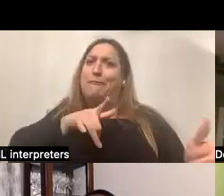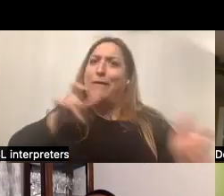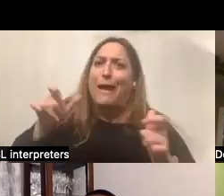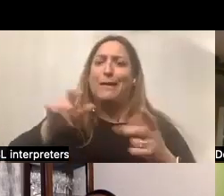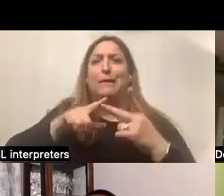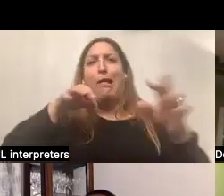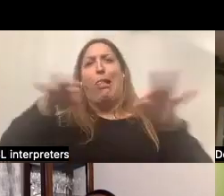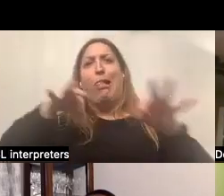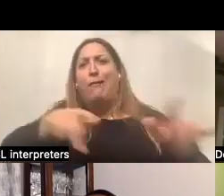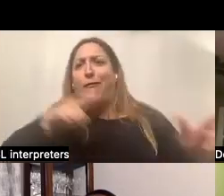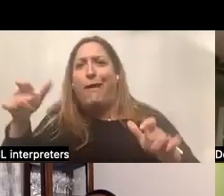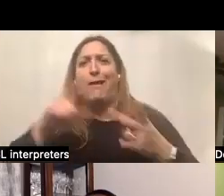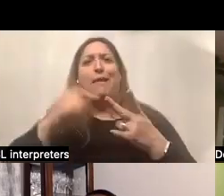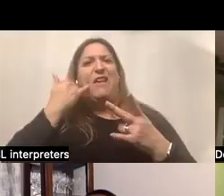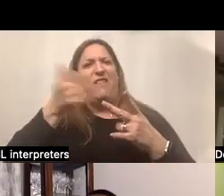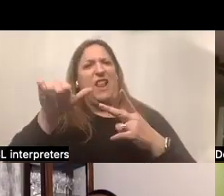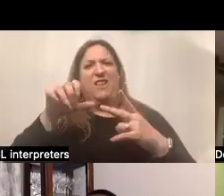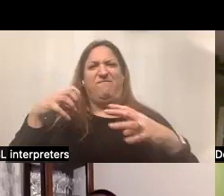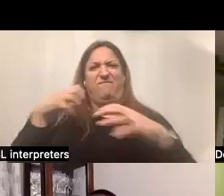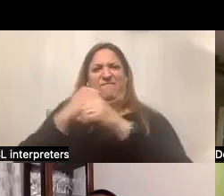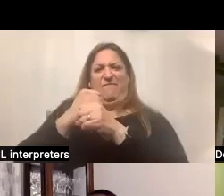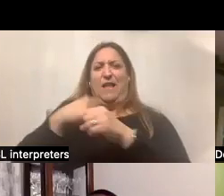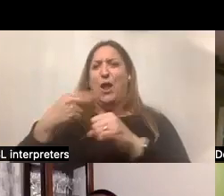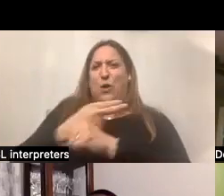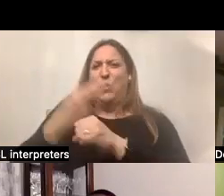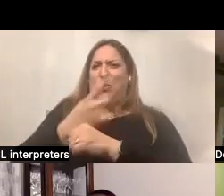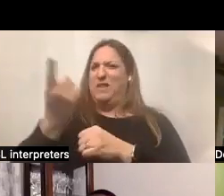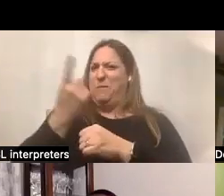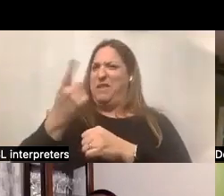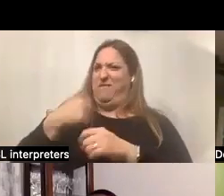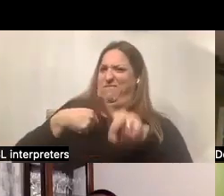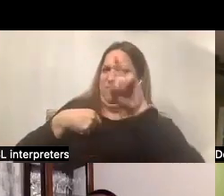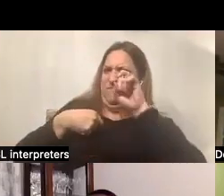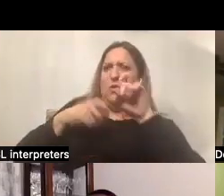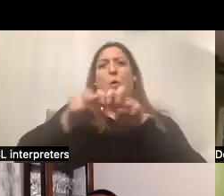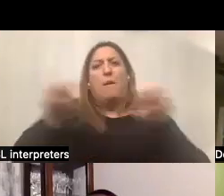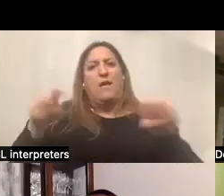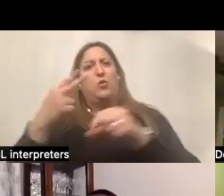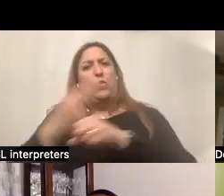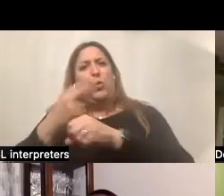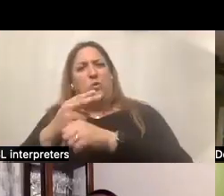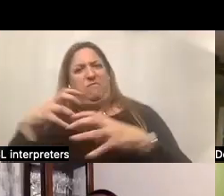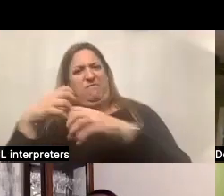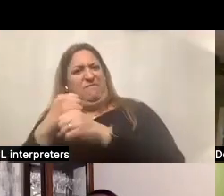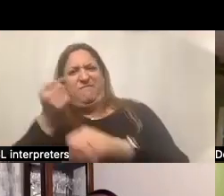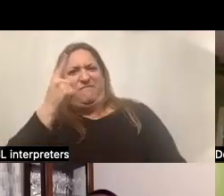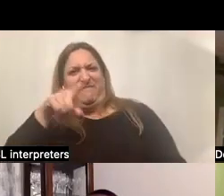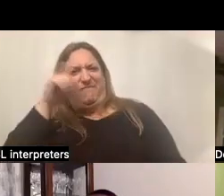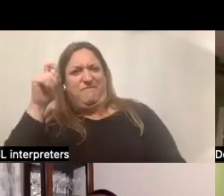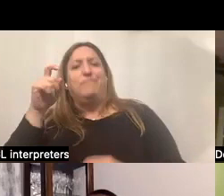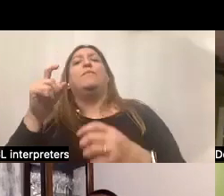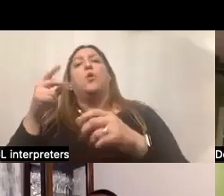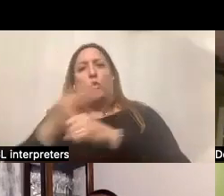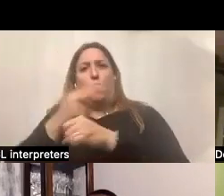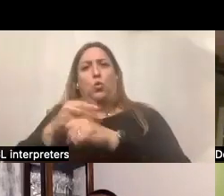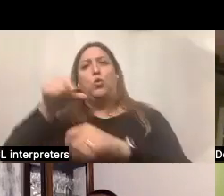there's some, an acronym that any I use or any of the panelists use, please use the Q and A to ask your question. And one of the